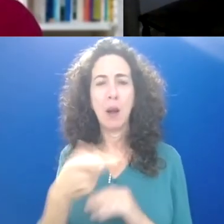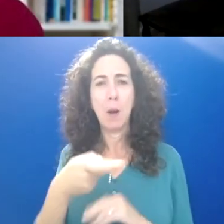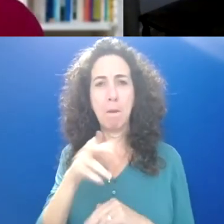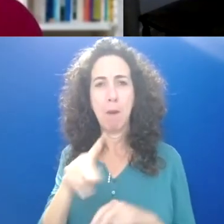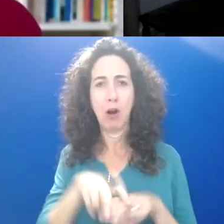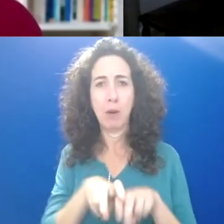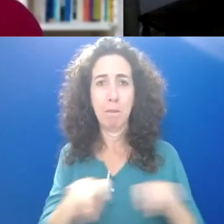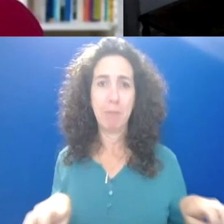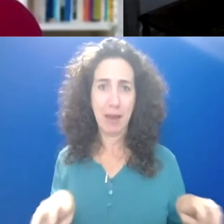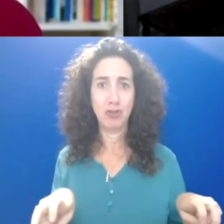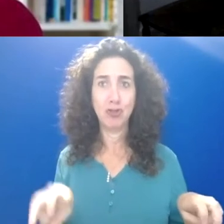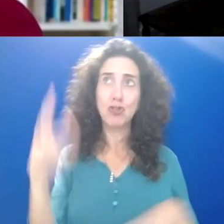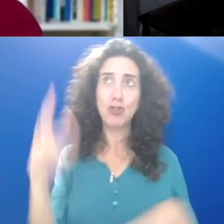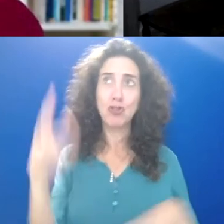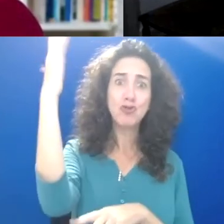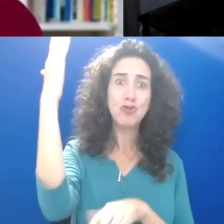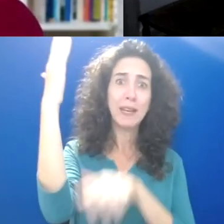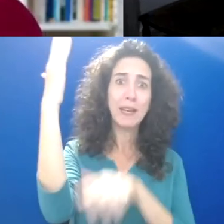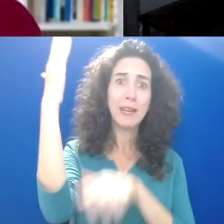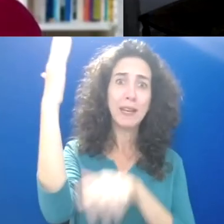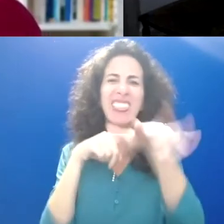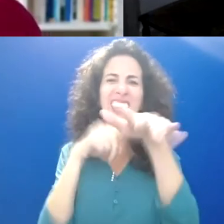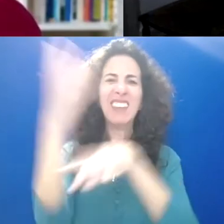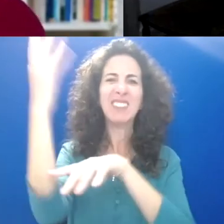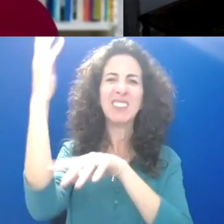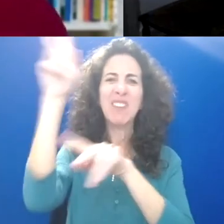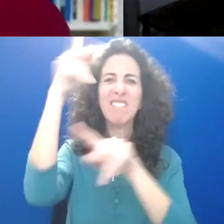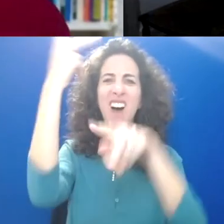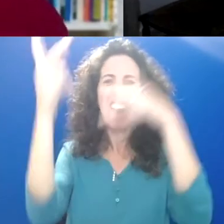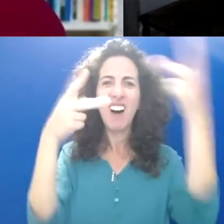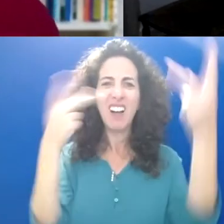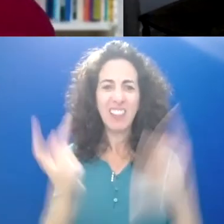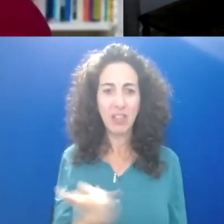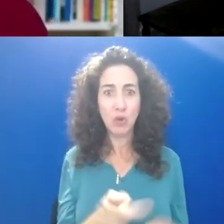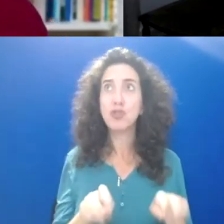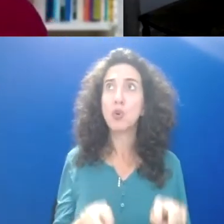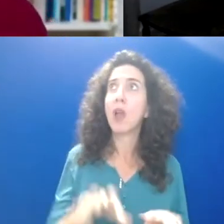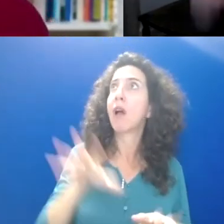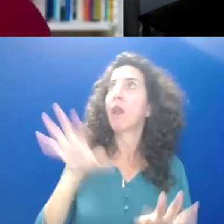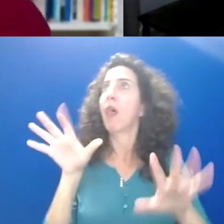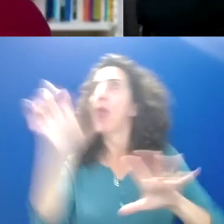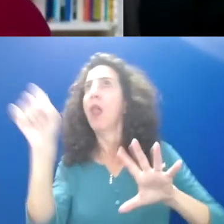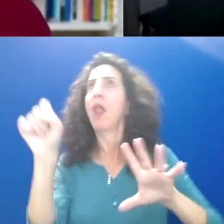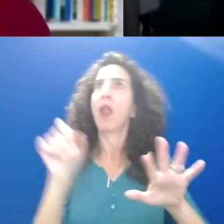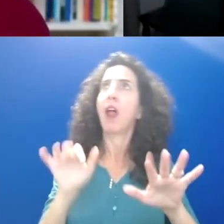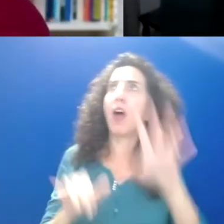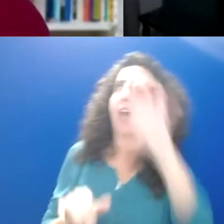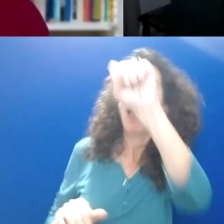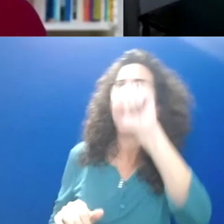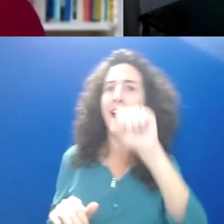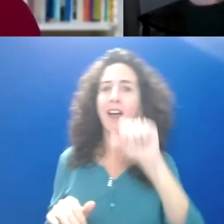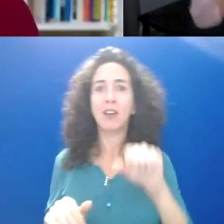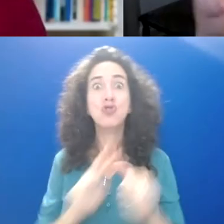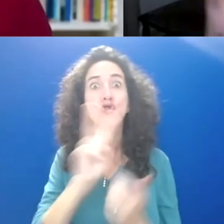a tree. And he said it was so fun, they spent two hours doing that. And the writer in me was like, you just made my metaphor